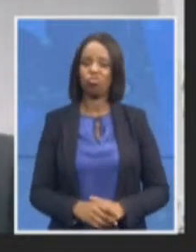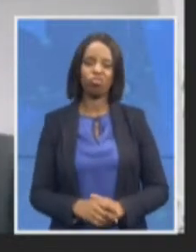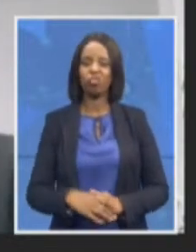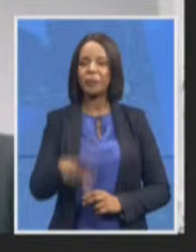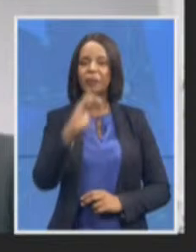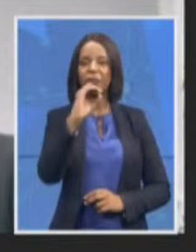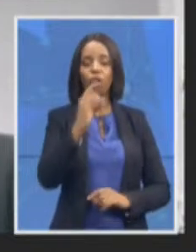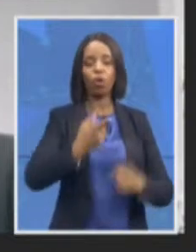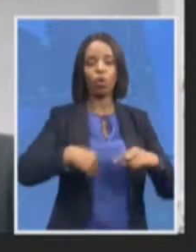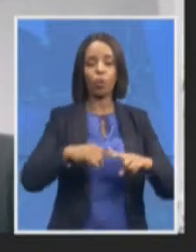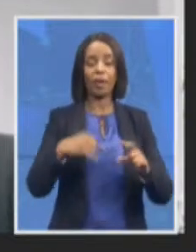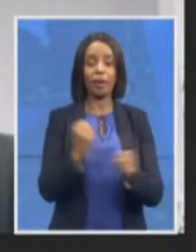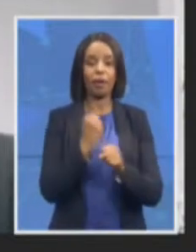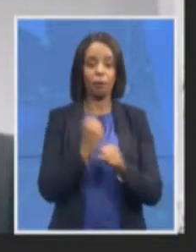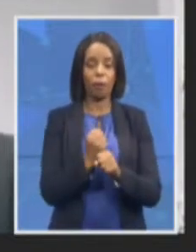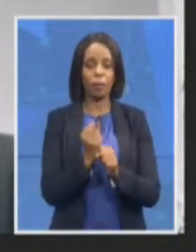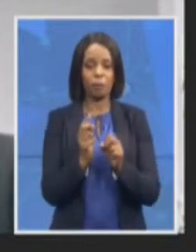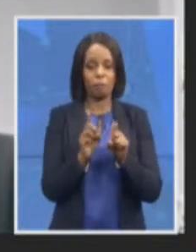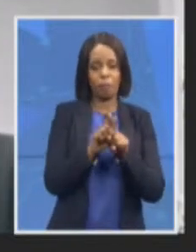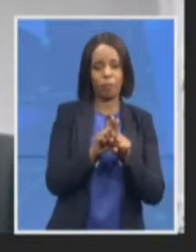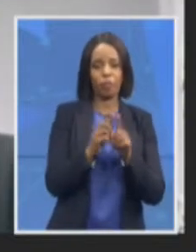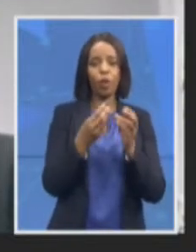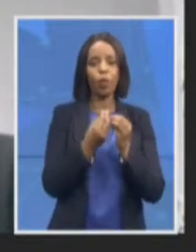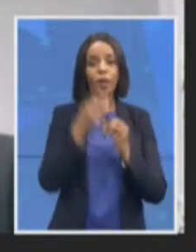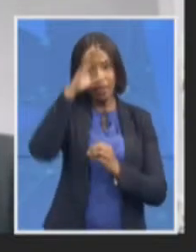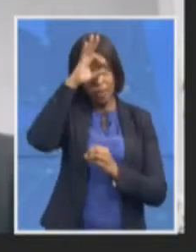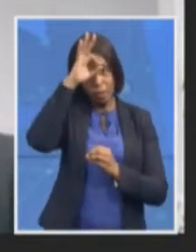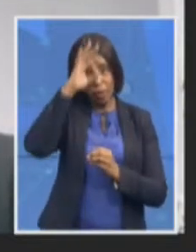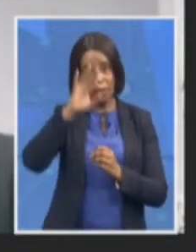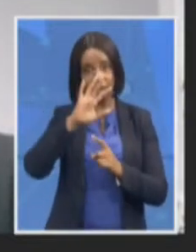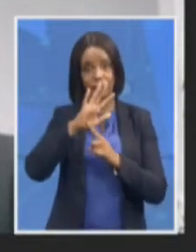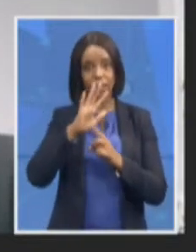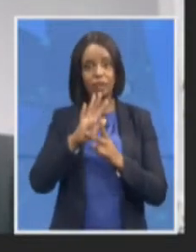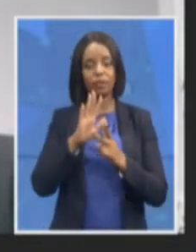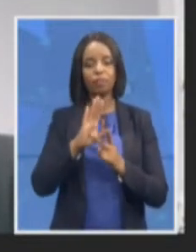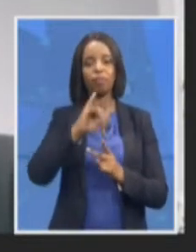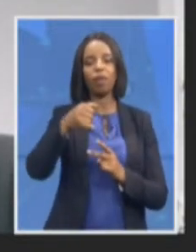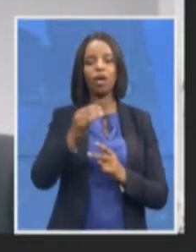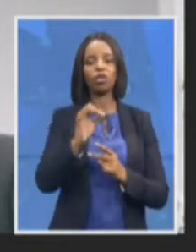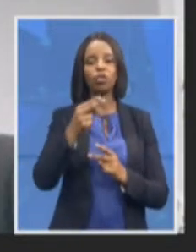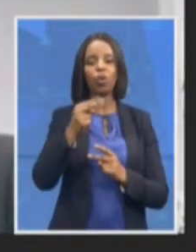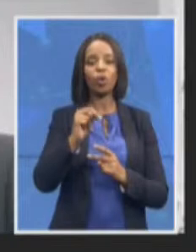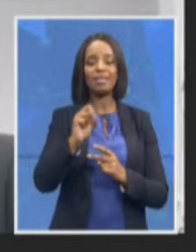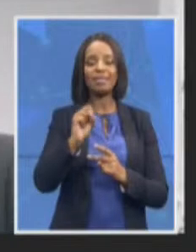Andrea Johnson is representing the NPA in that forum.